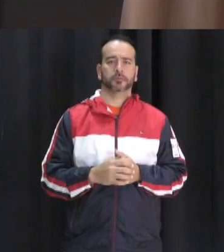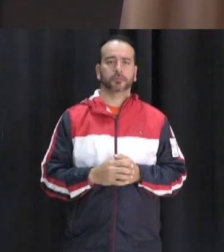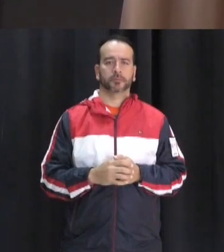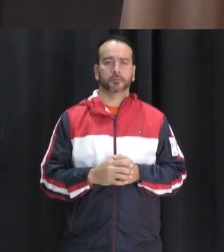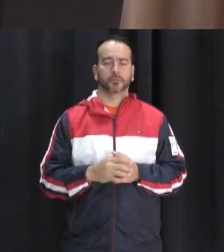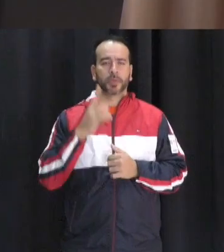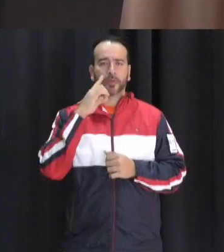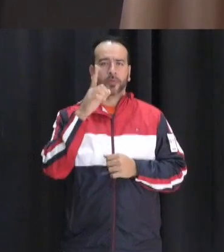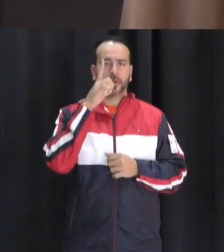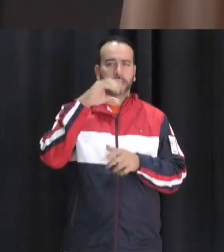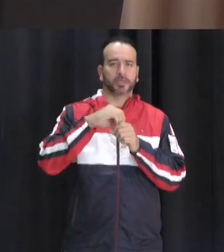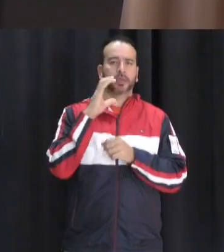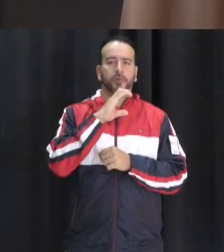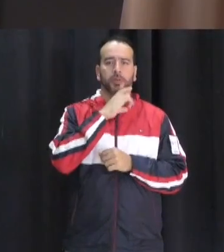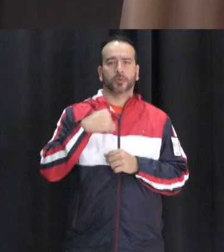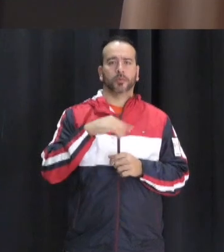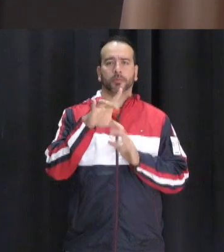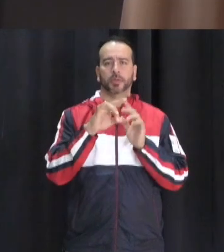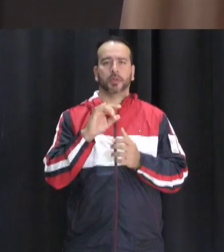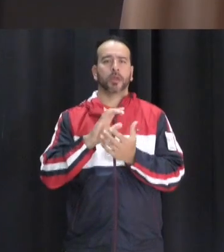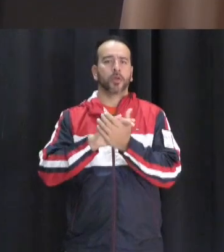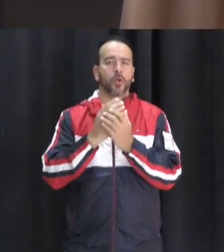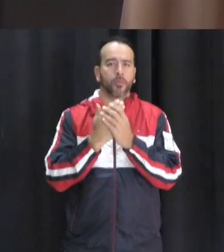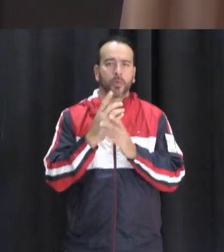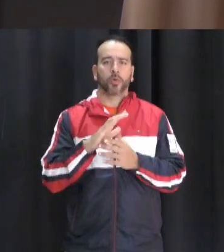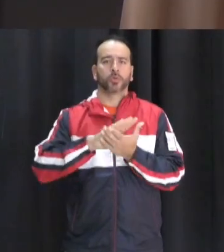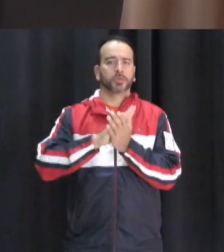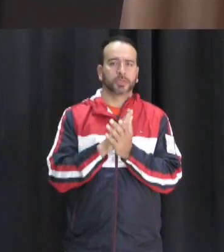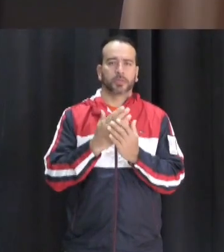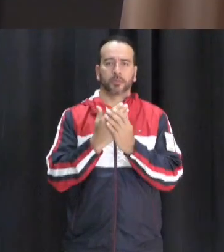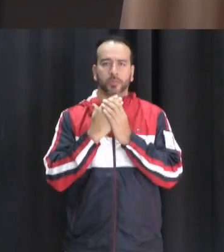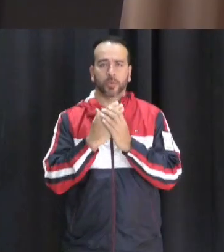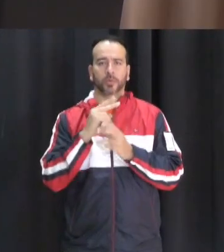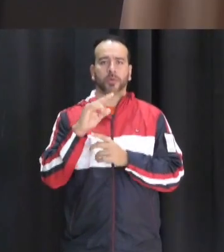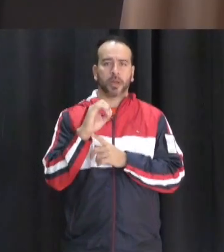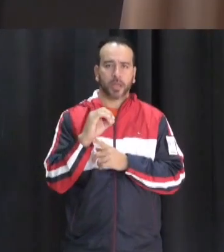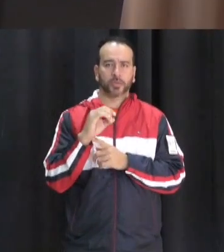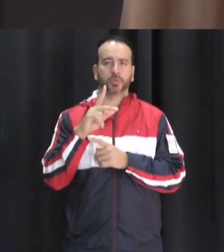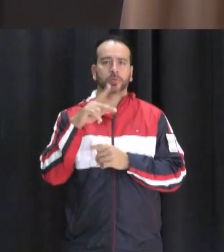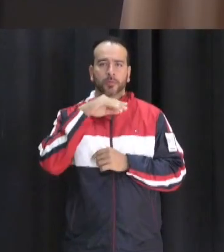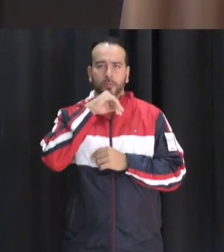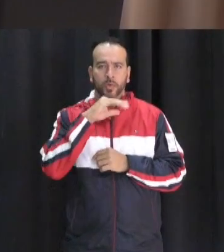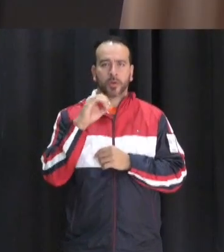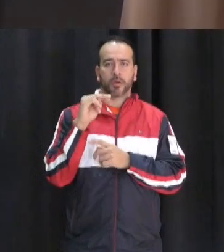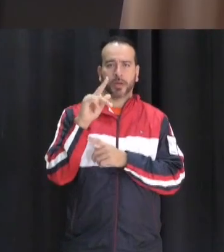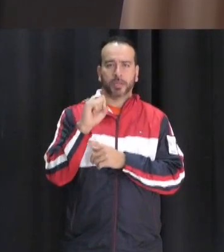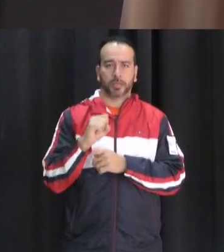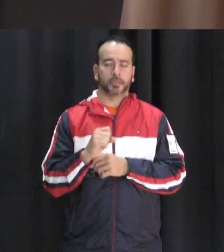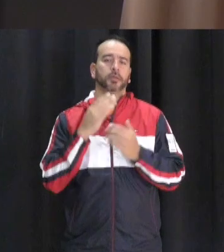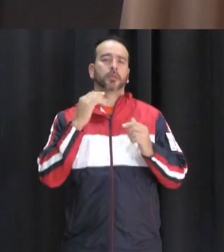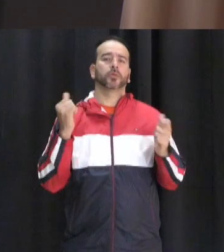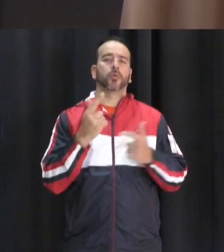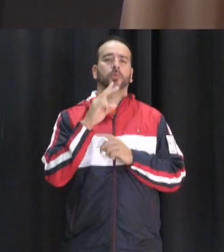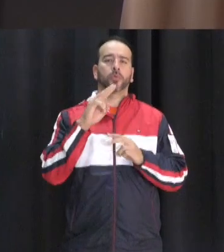For lunch in the cafeteria, you may choose from hamburger or cheeseburger with white nacho Doritos or pork canitas. Thank you